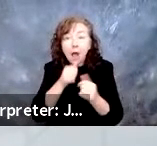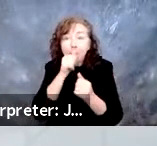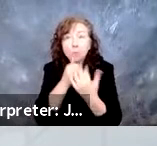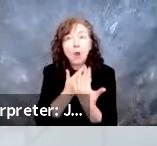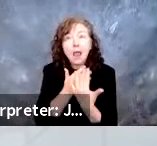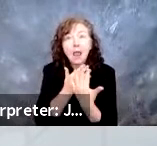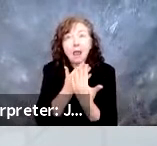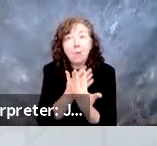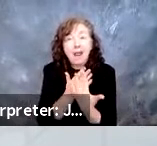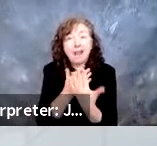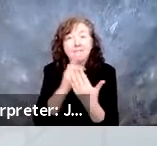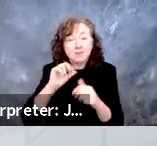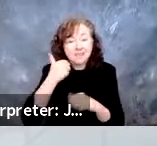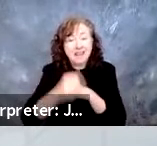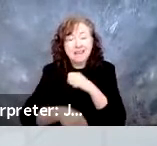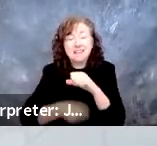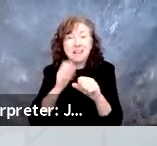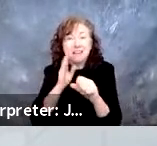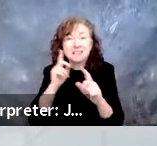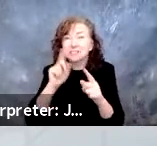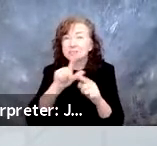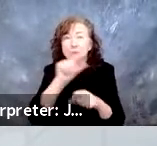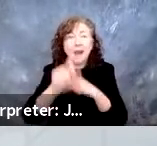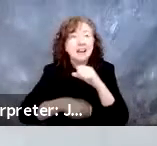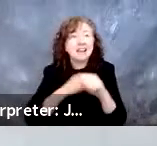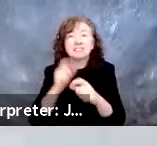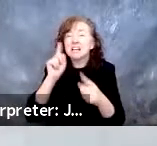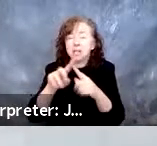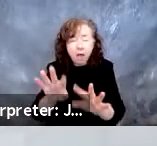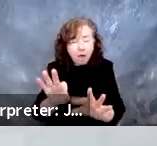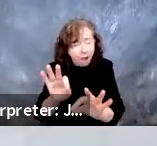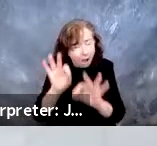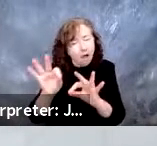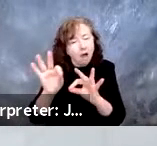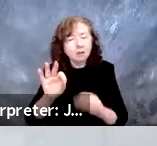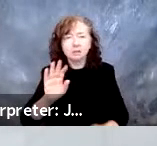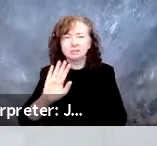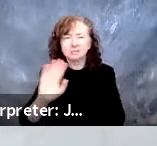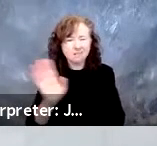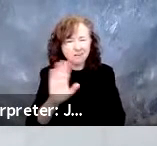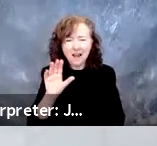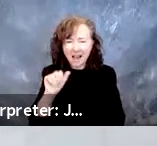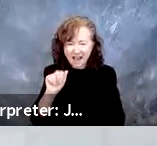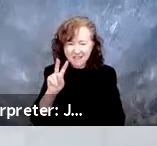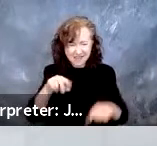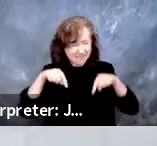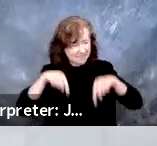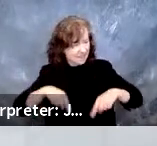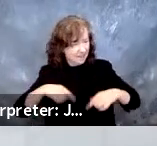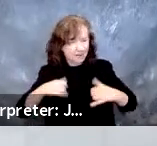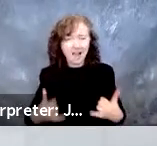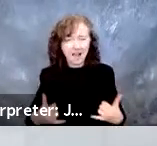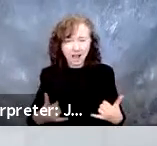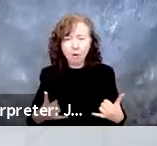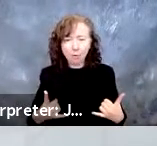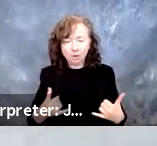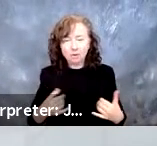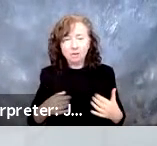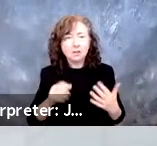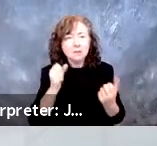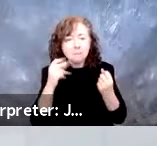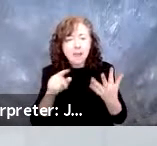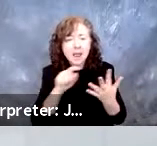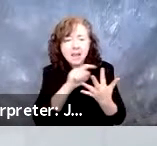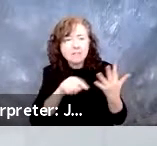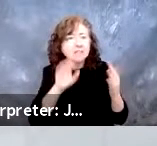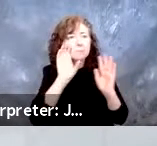10 years from now, eight years from now, 20 years from now, whatever it is. Because they're here now today. Many of these vehicles, a matter of fact, I